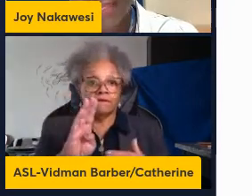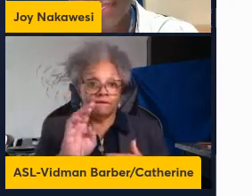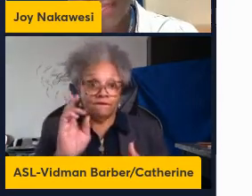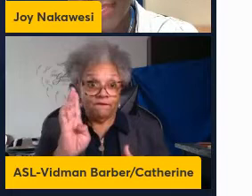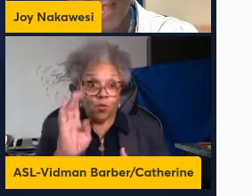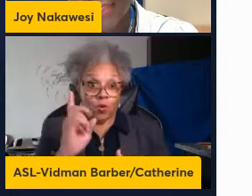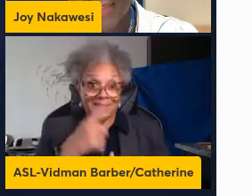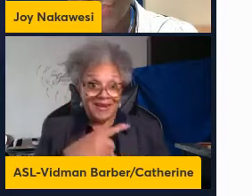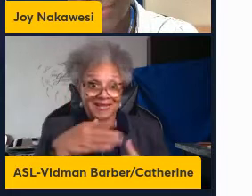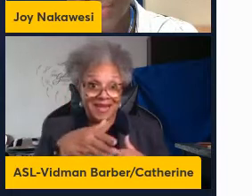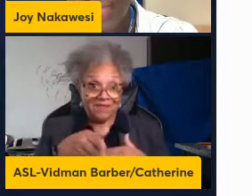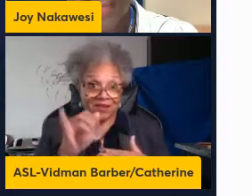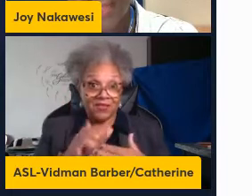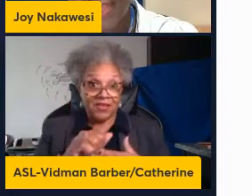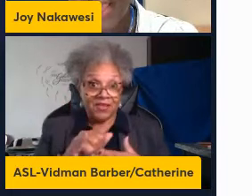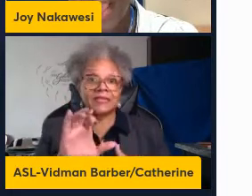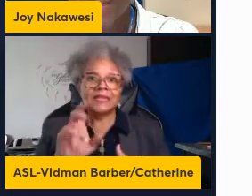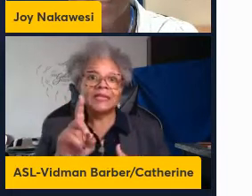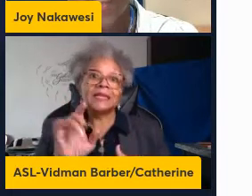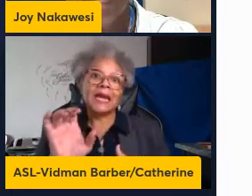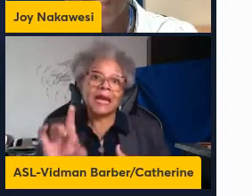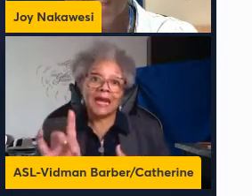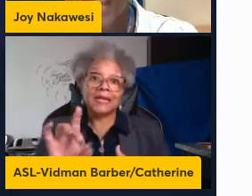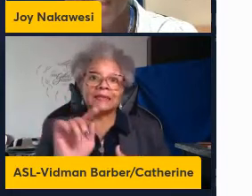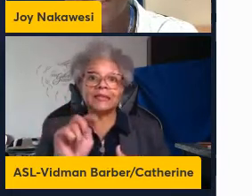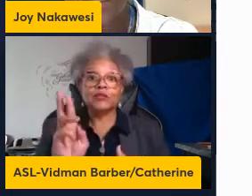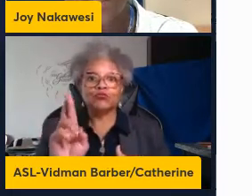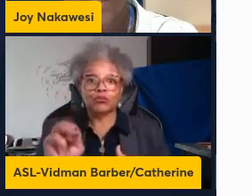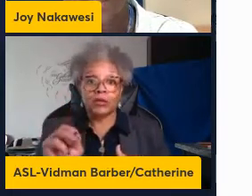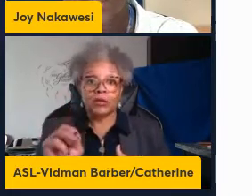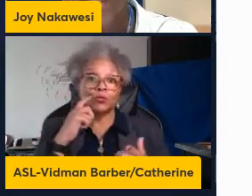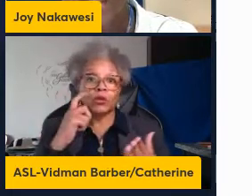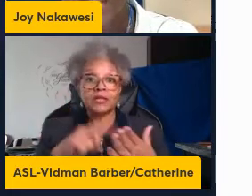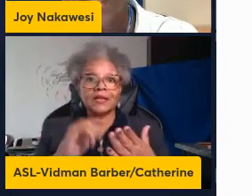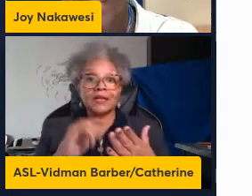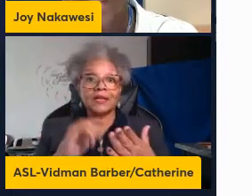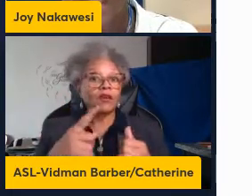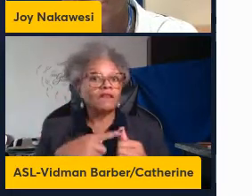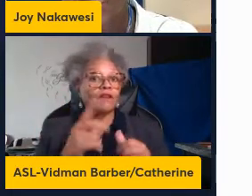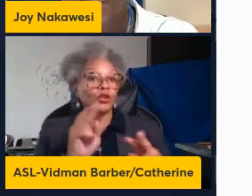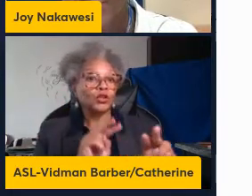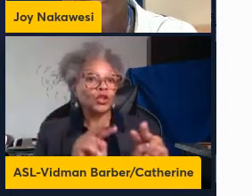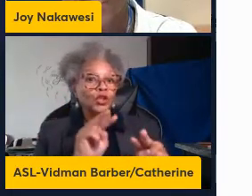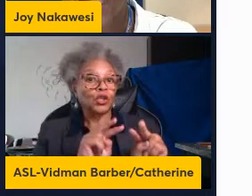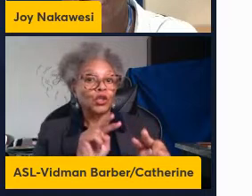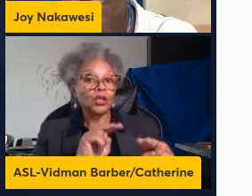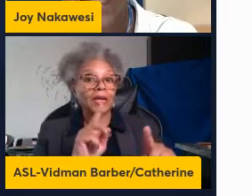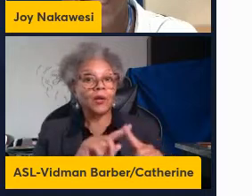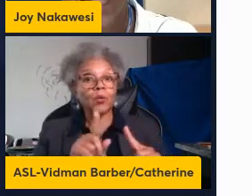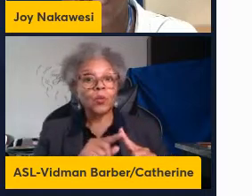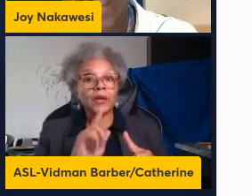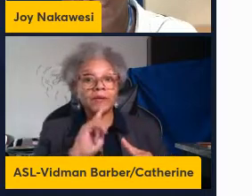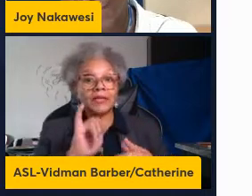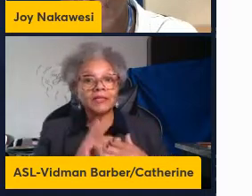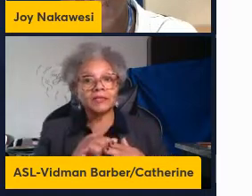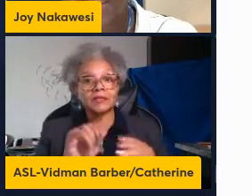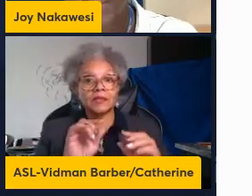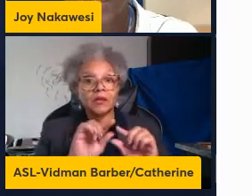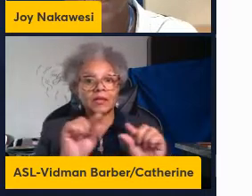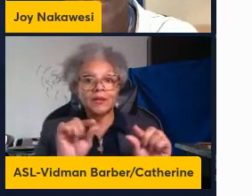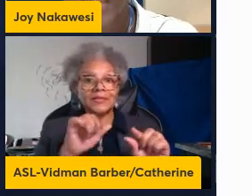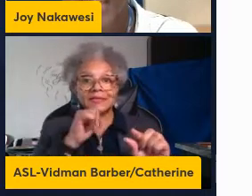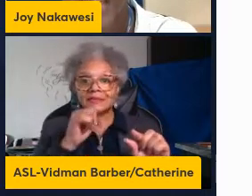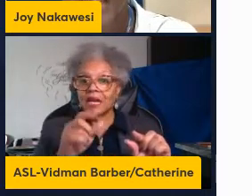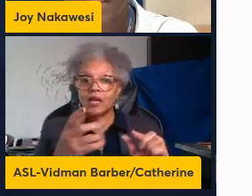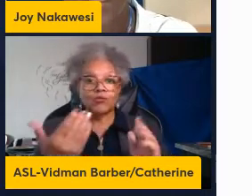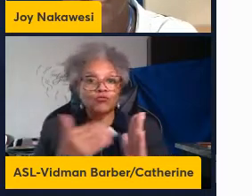analyzed the CD8 TREM cells and we noticed that if we first look at the wild type groups so this group was not reinfected